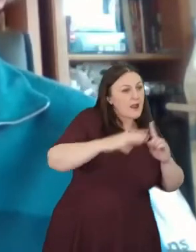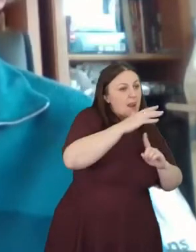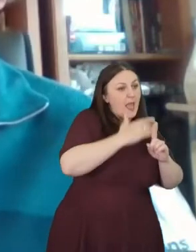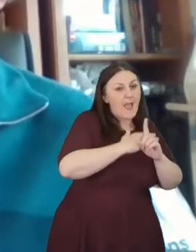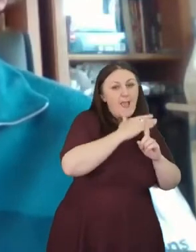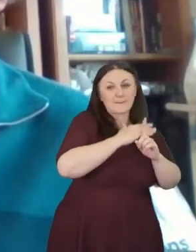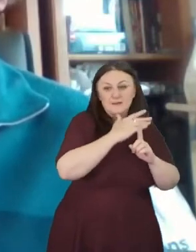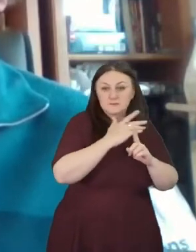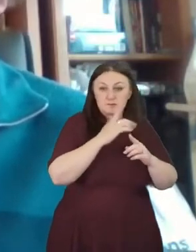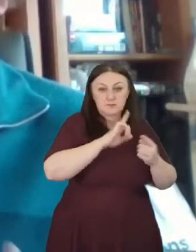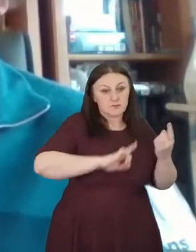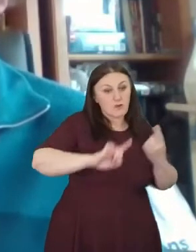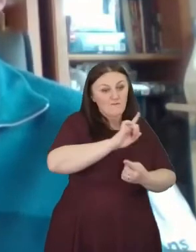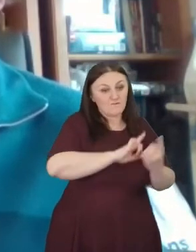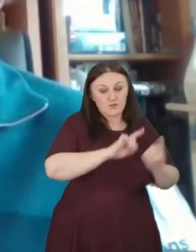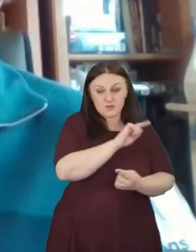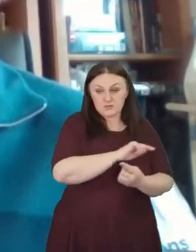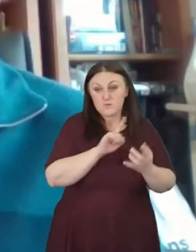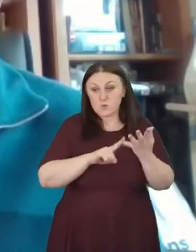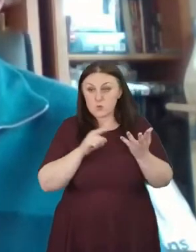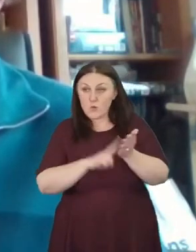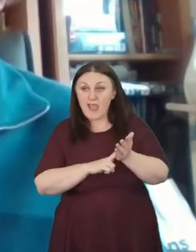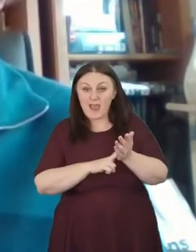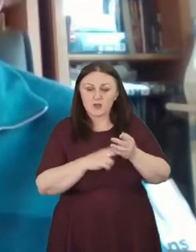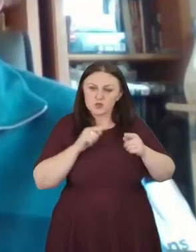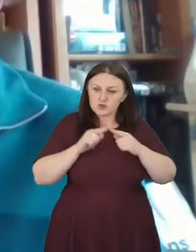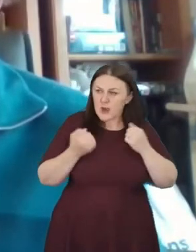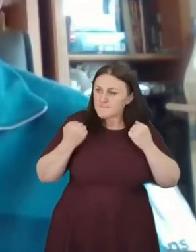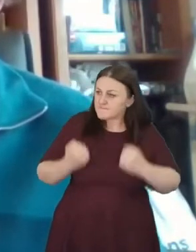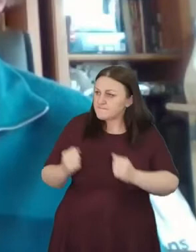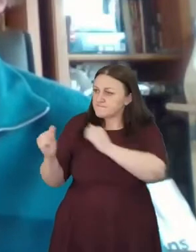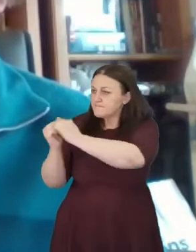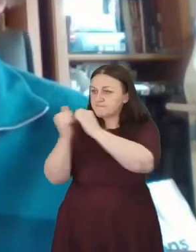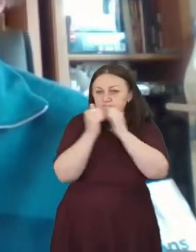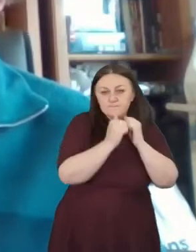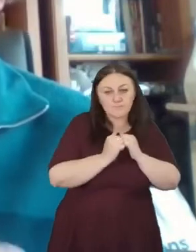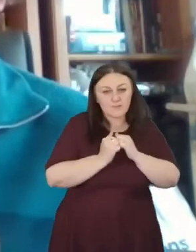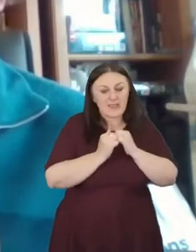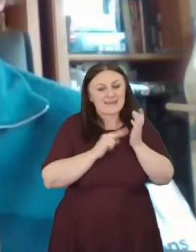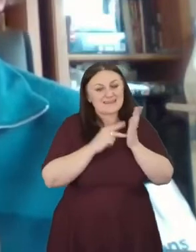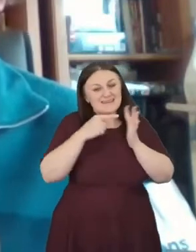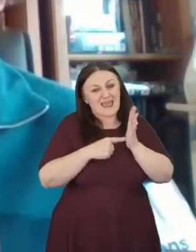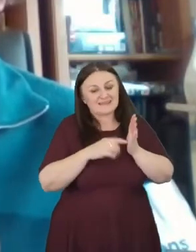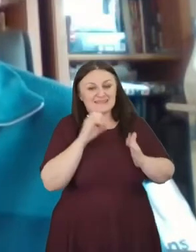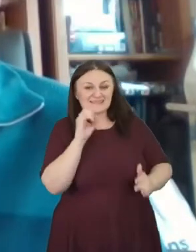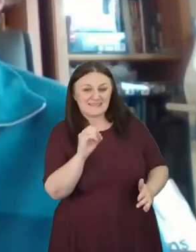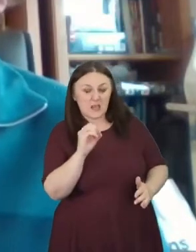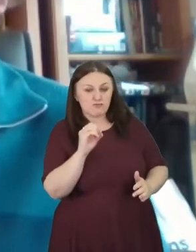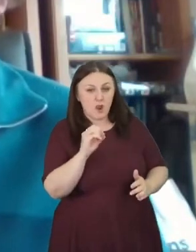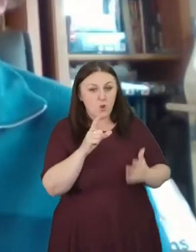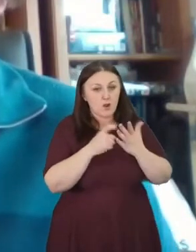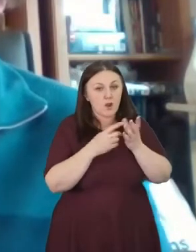so that we can reach net zero carbon emissions by 2050. If we can do that, then we stand a